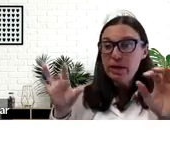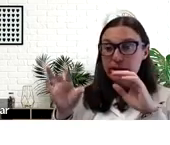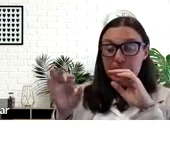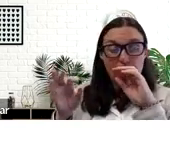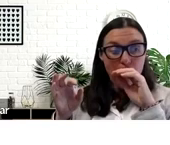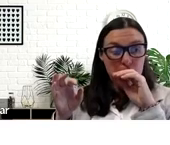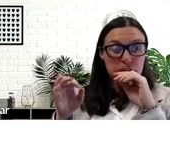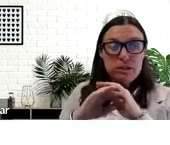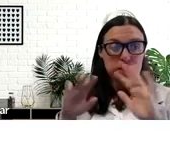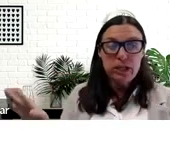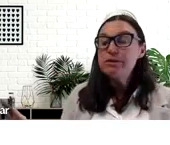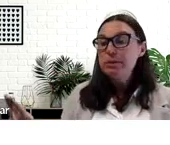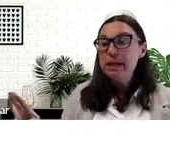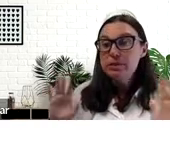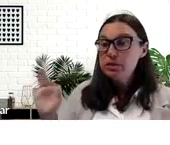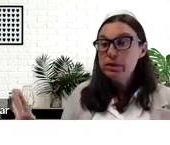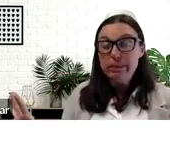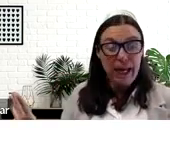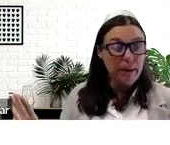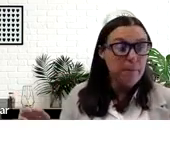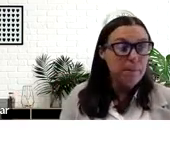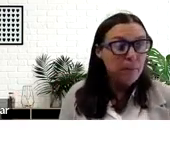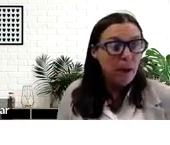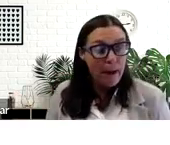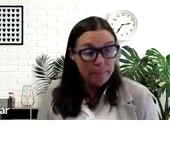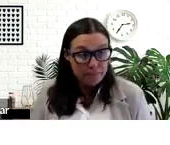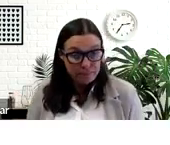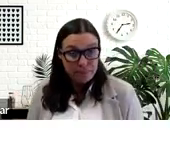1943 just stood out to me and was screaming at me.